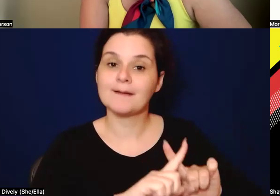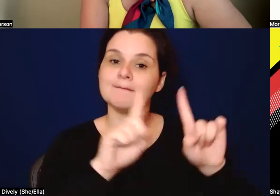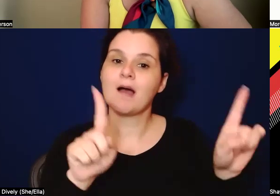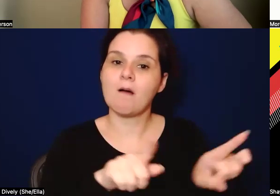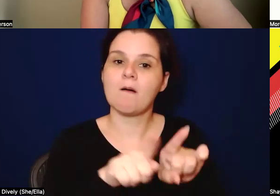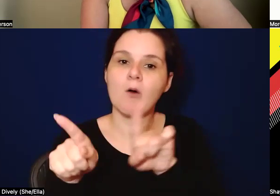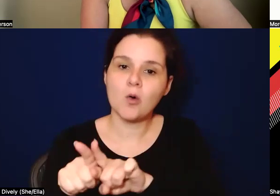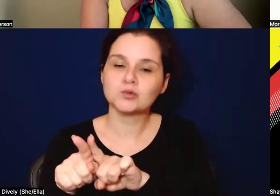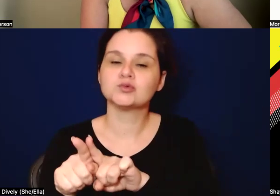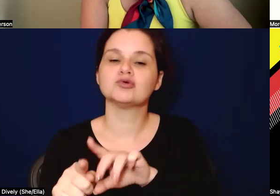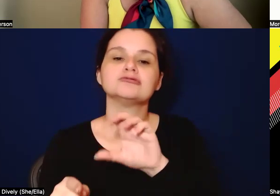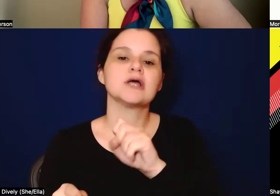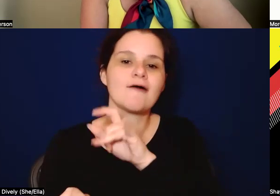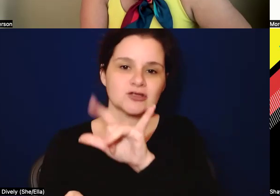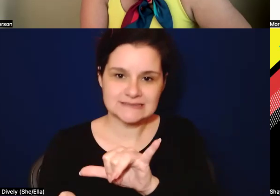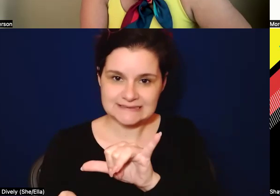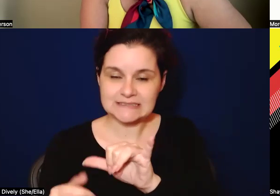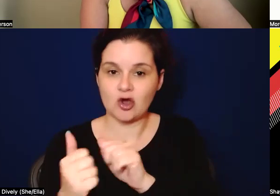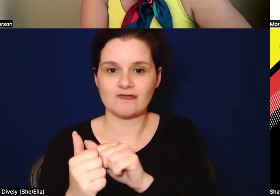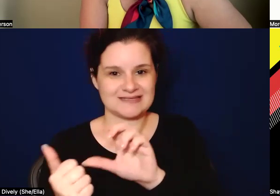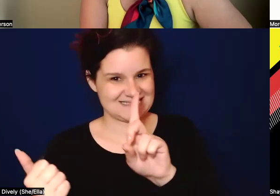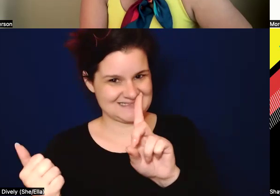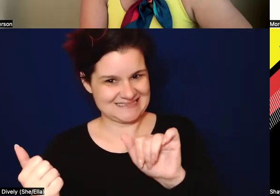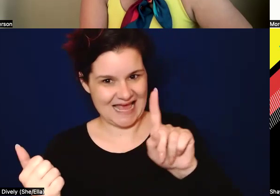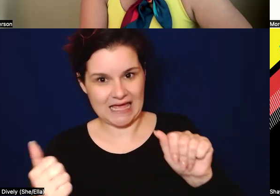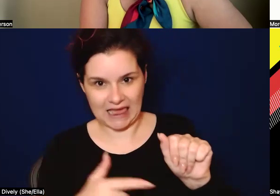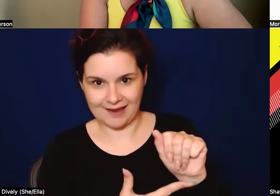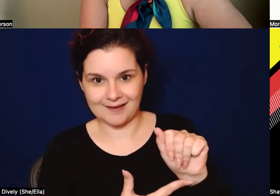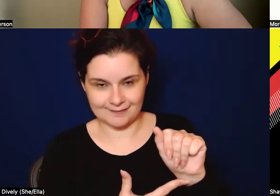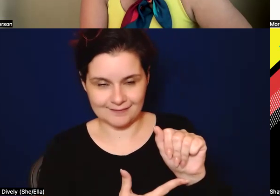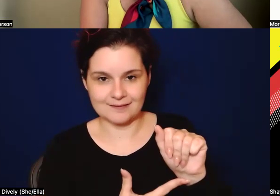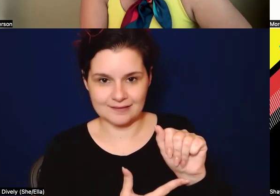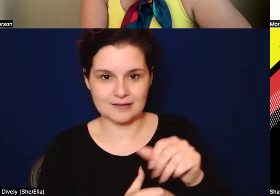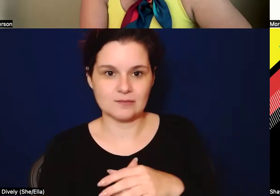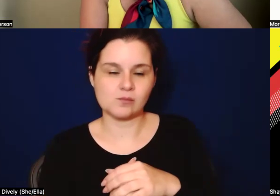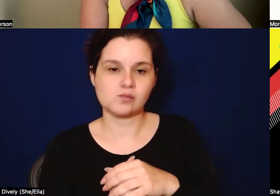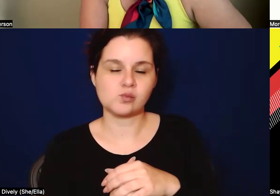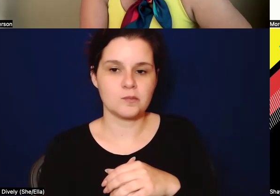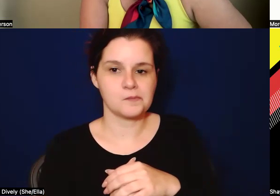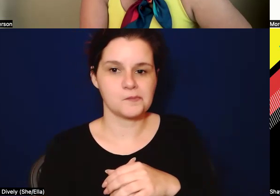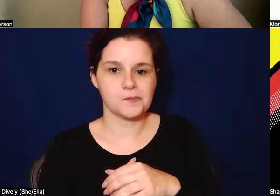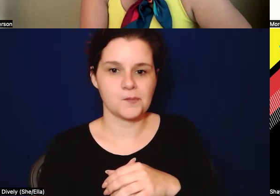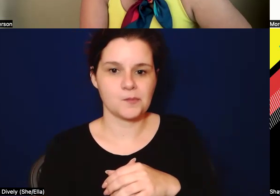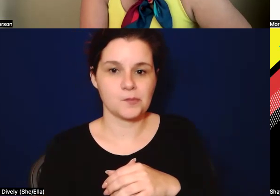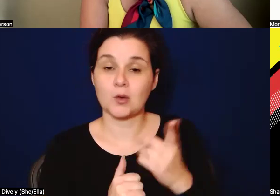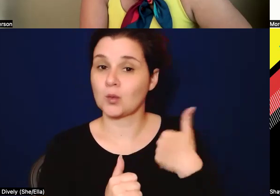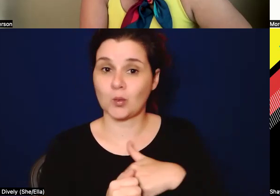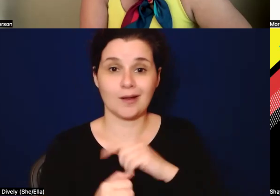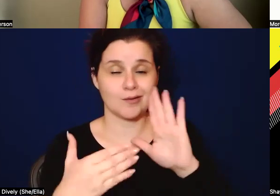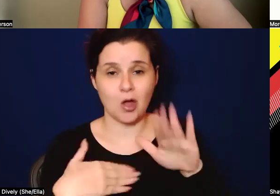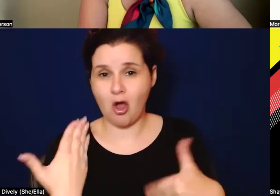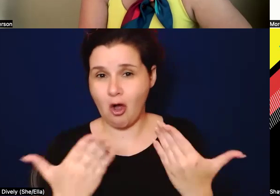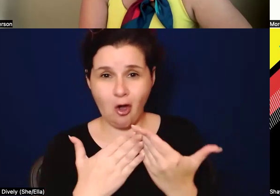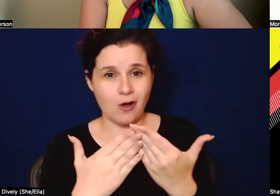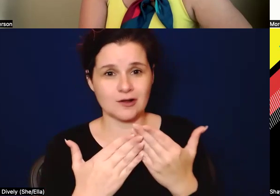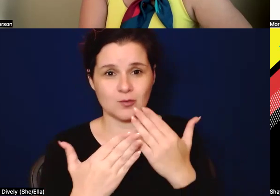um, also sovereignty over the data. And, you know, we, um, we are all, I'm sure hoping